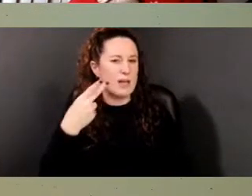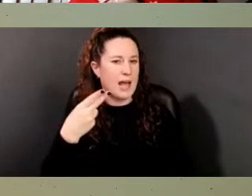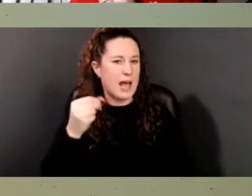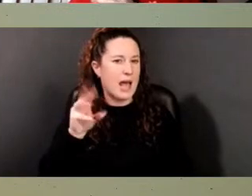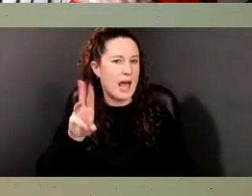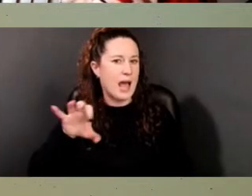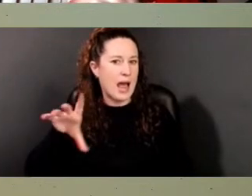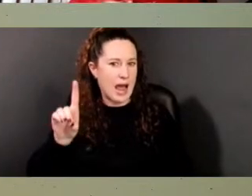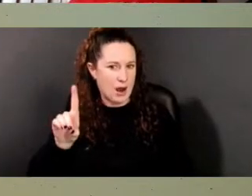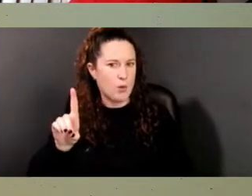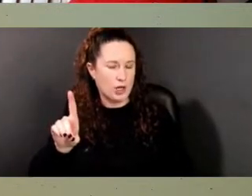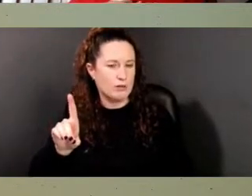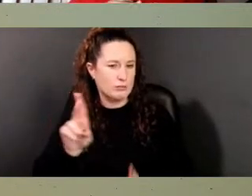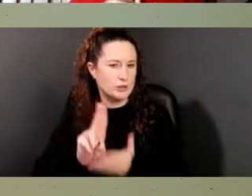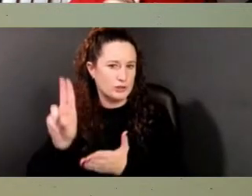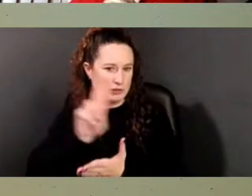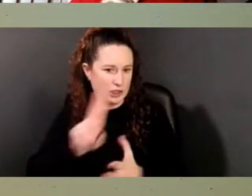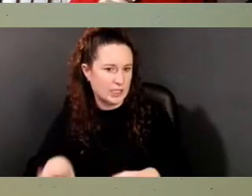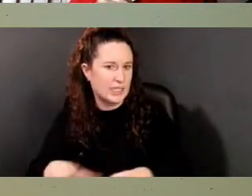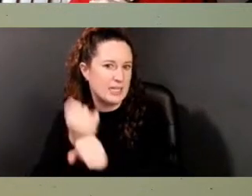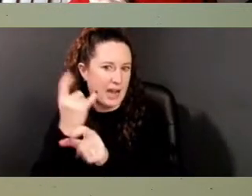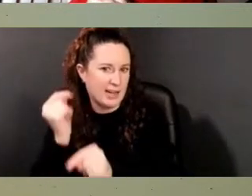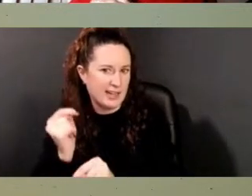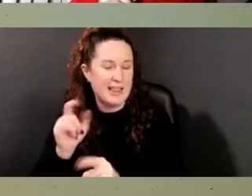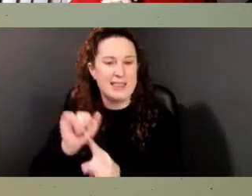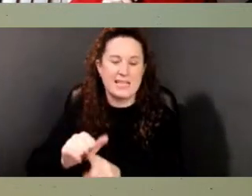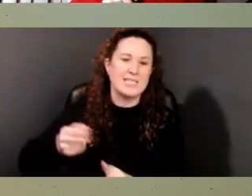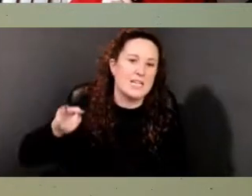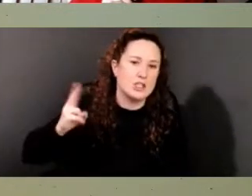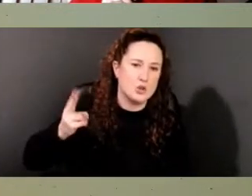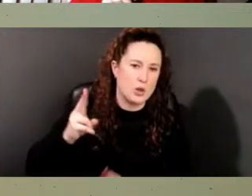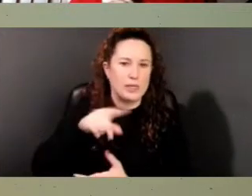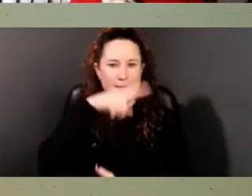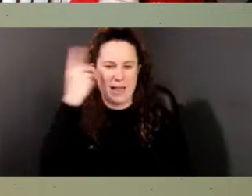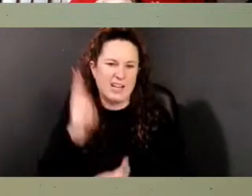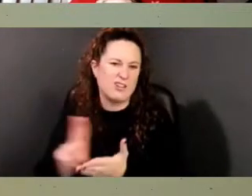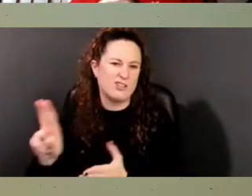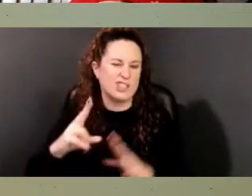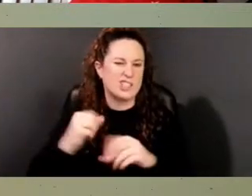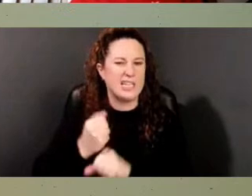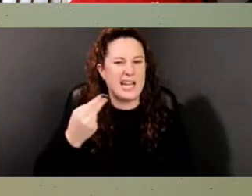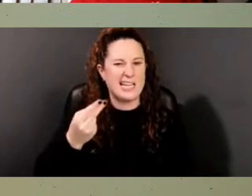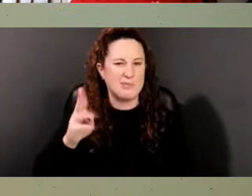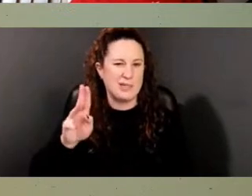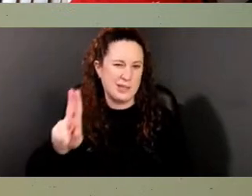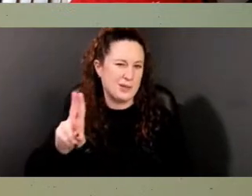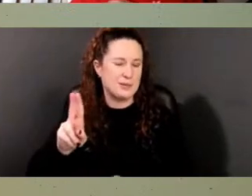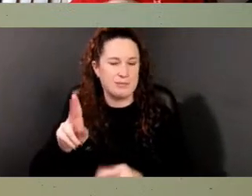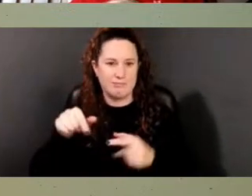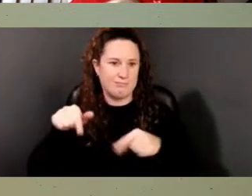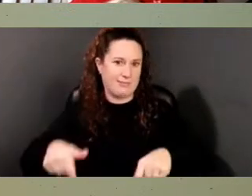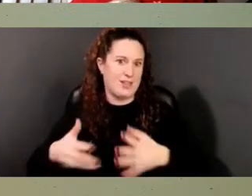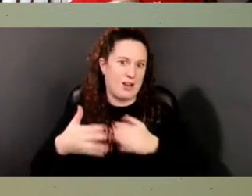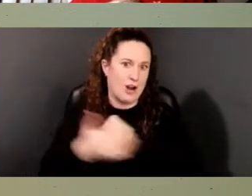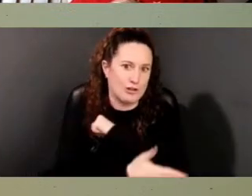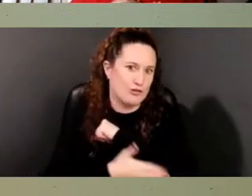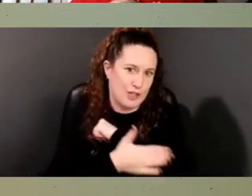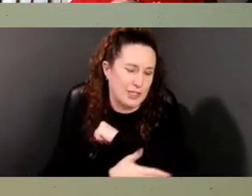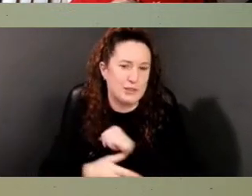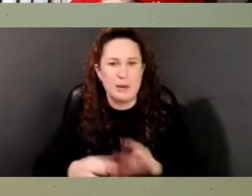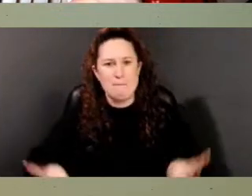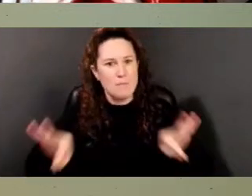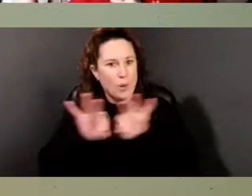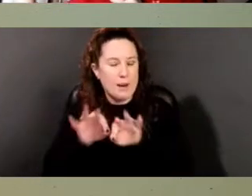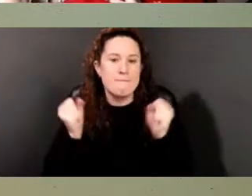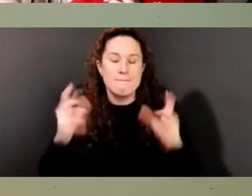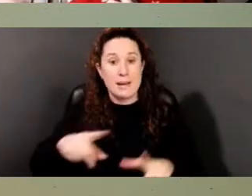HBCU in the country, historically black, um, university. Um, and it was purposeful to have black scholars work on